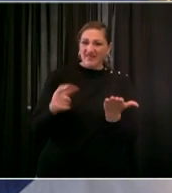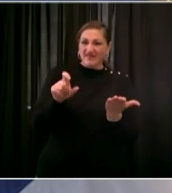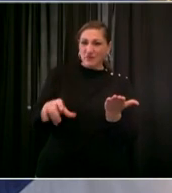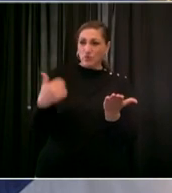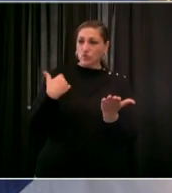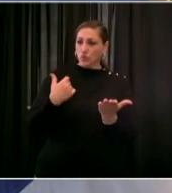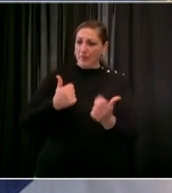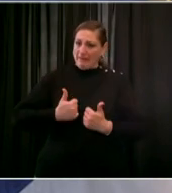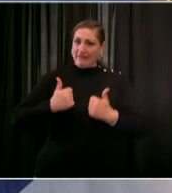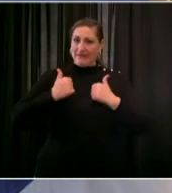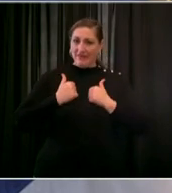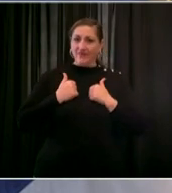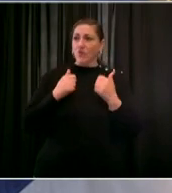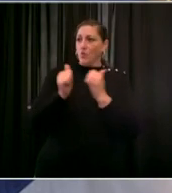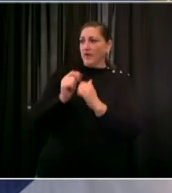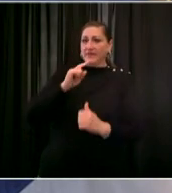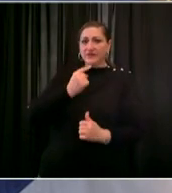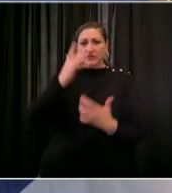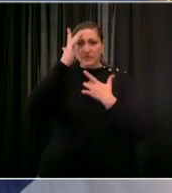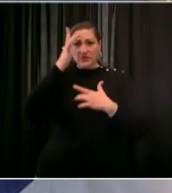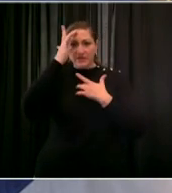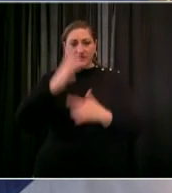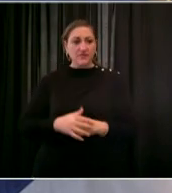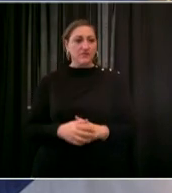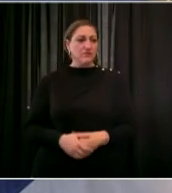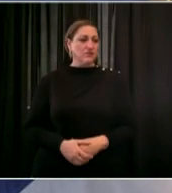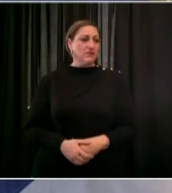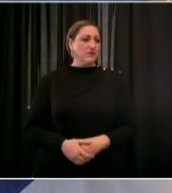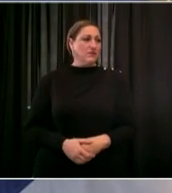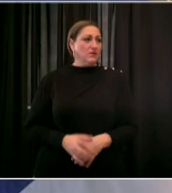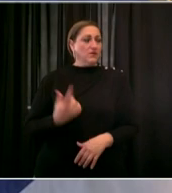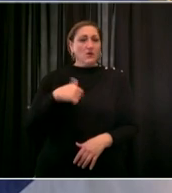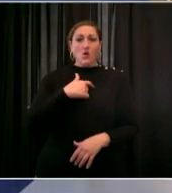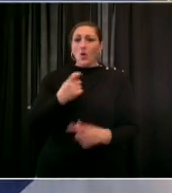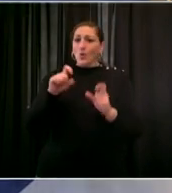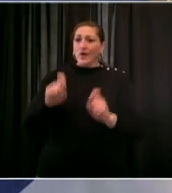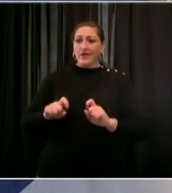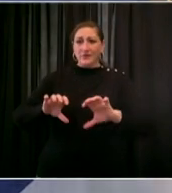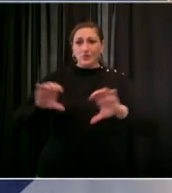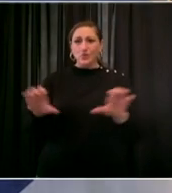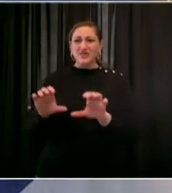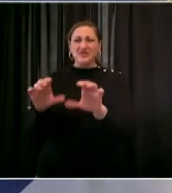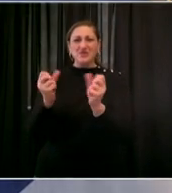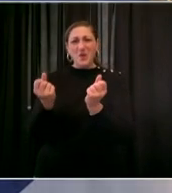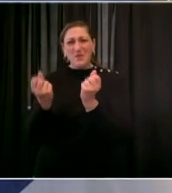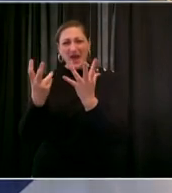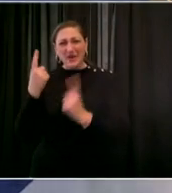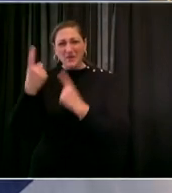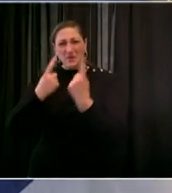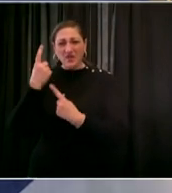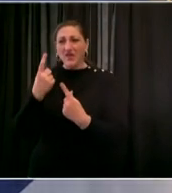to take meaningful action despite resistance and pushback from those who misconstrue our